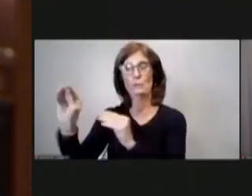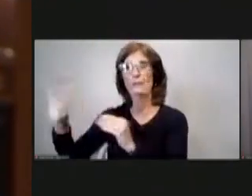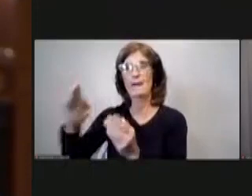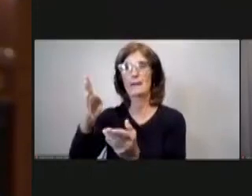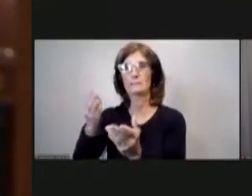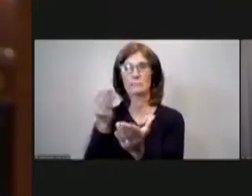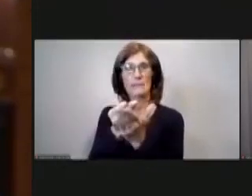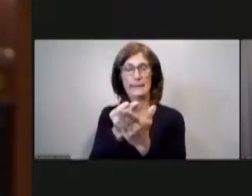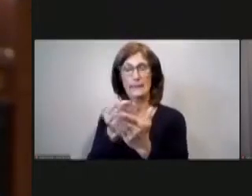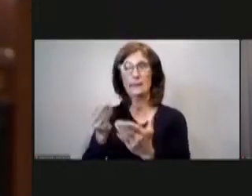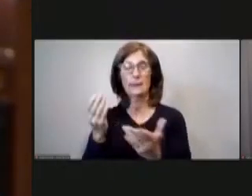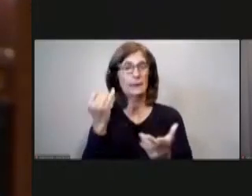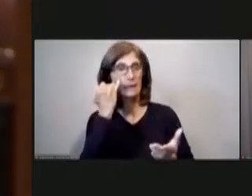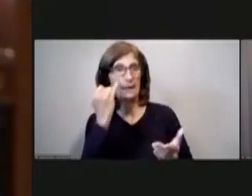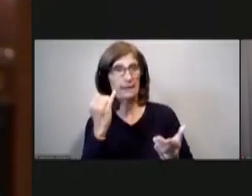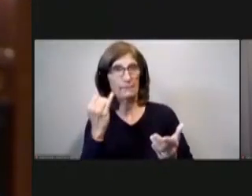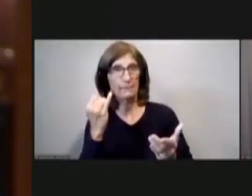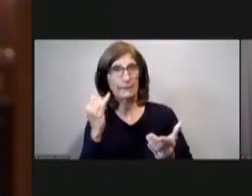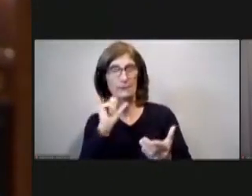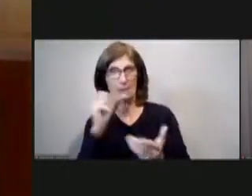not i will get that information for you